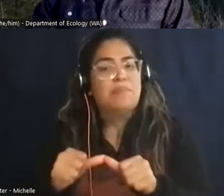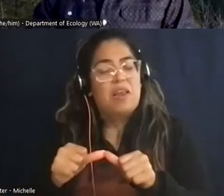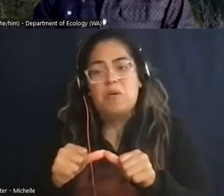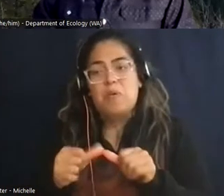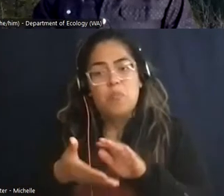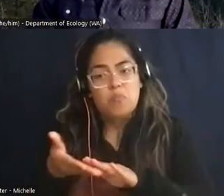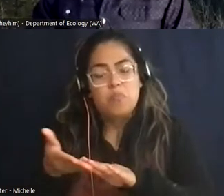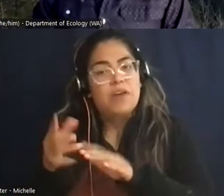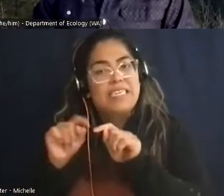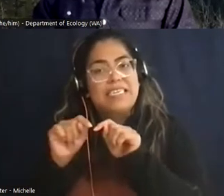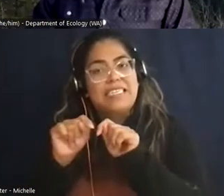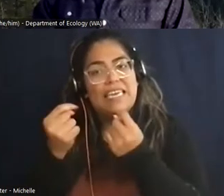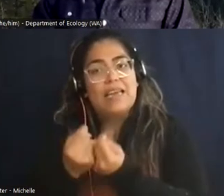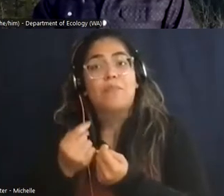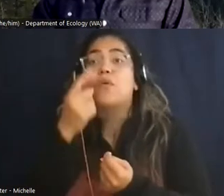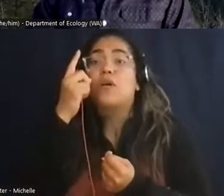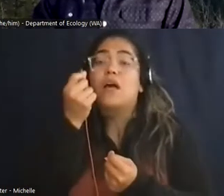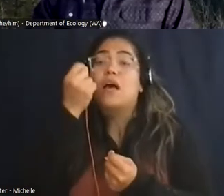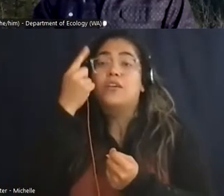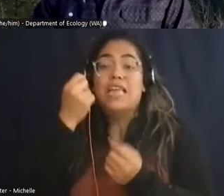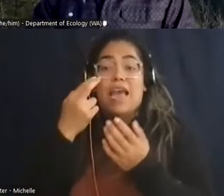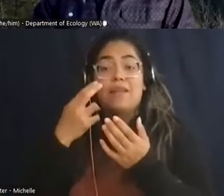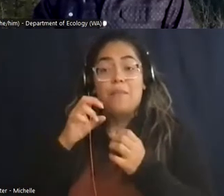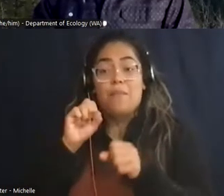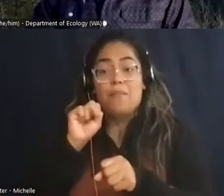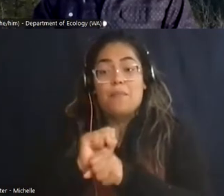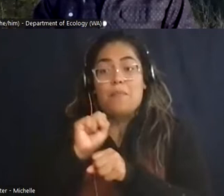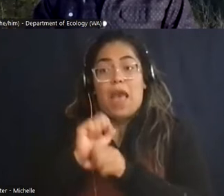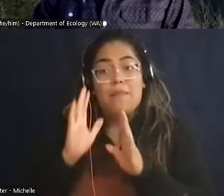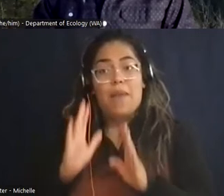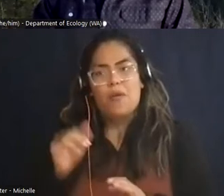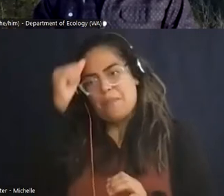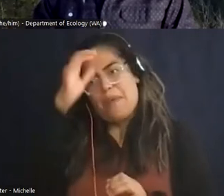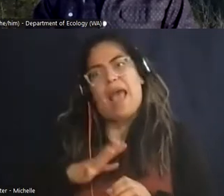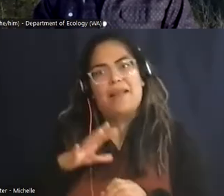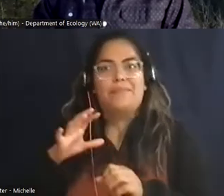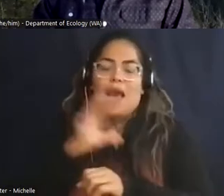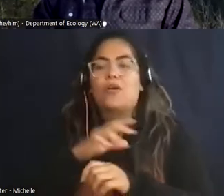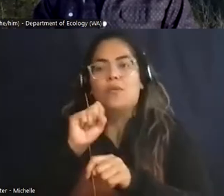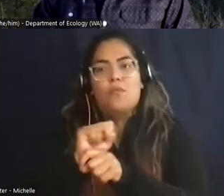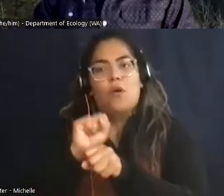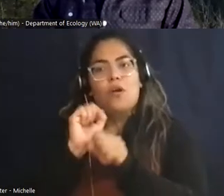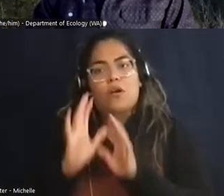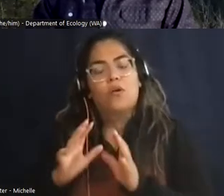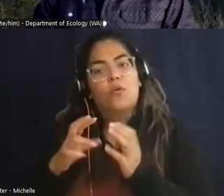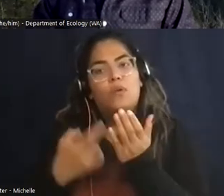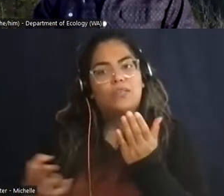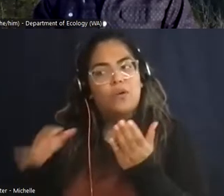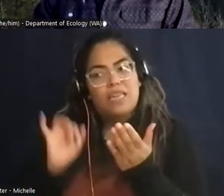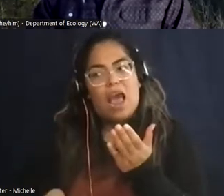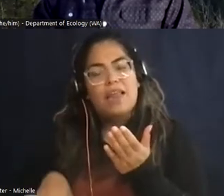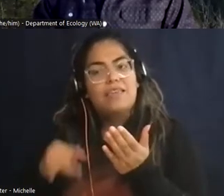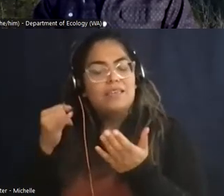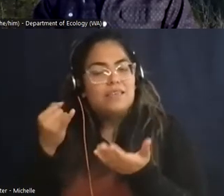manpower resource. I spent a lot of time on that. And then kind of a segue into the other